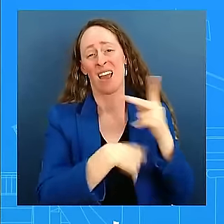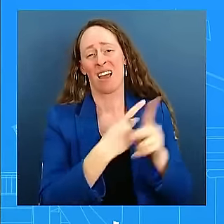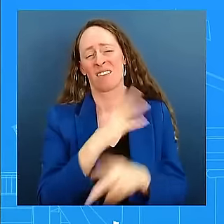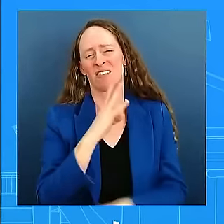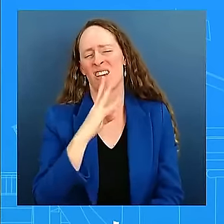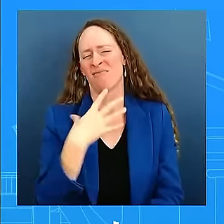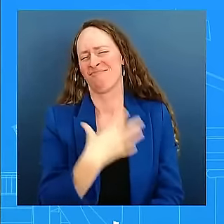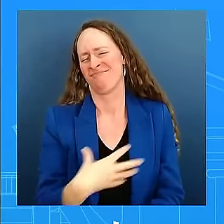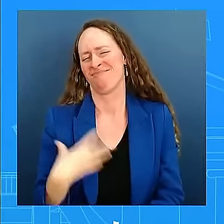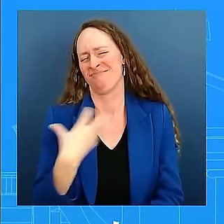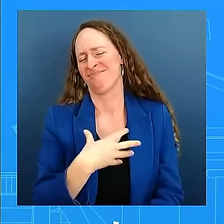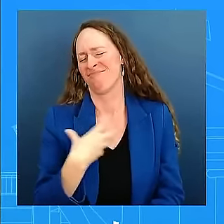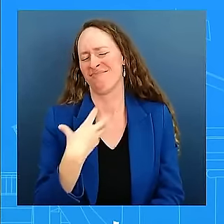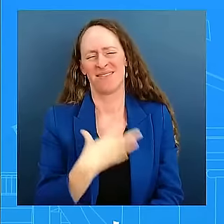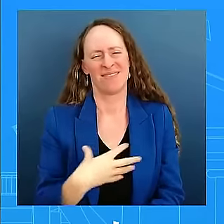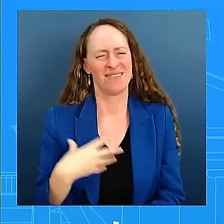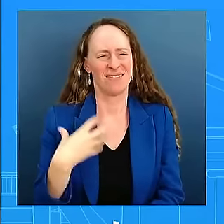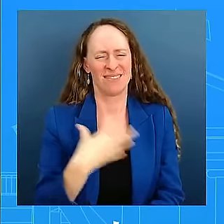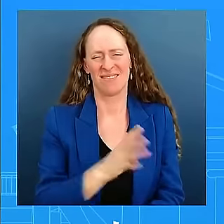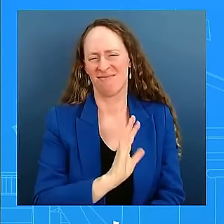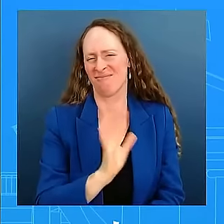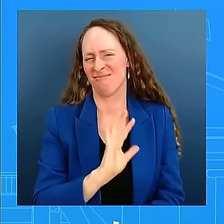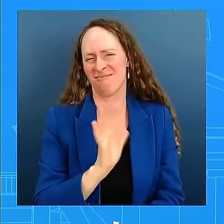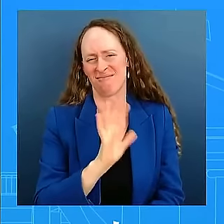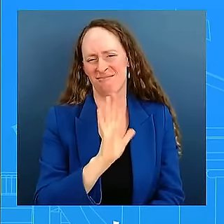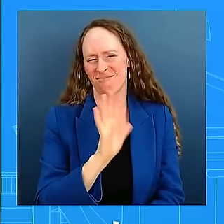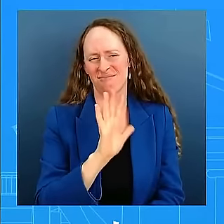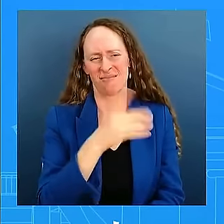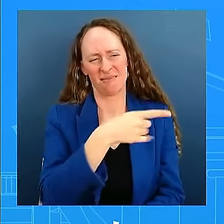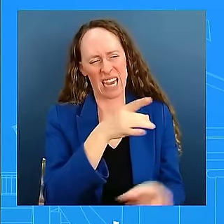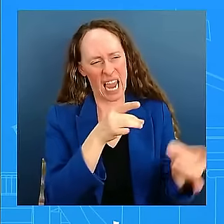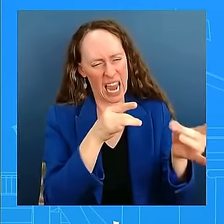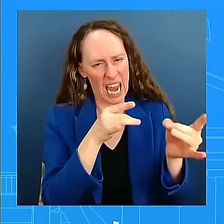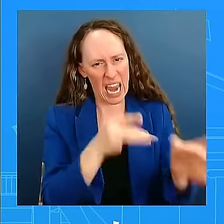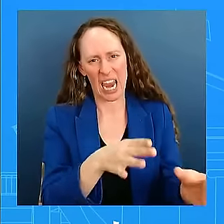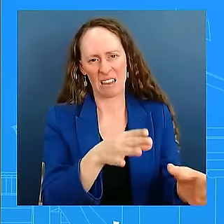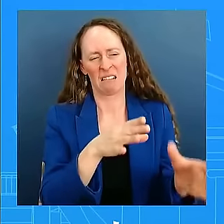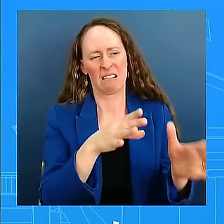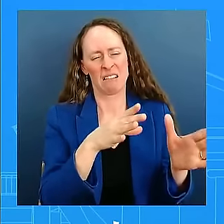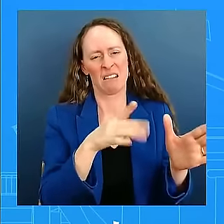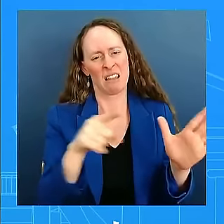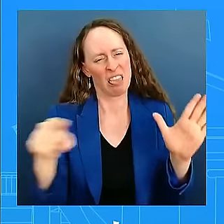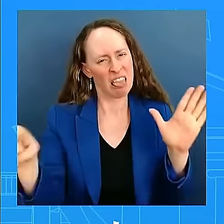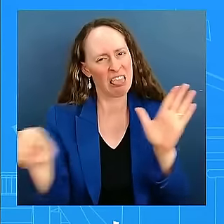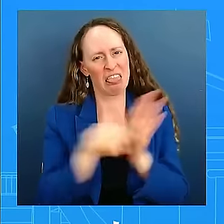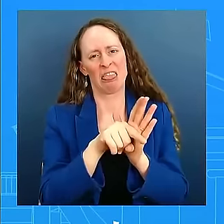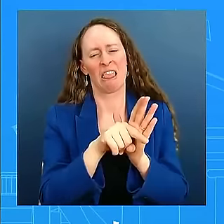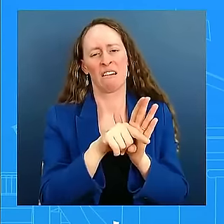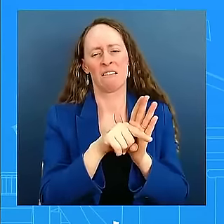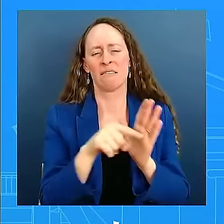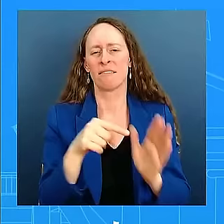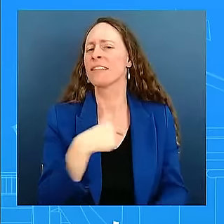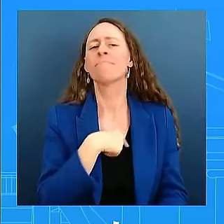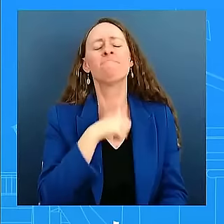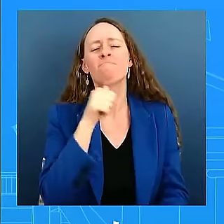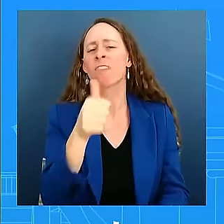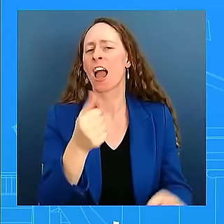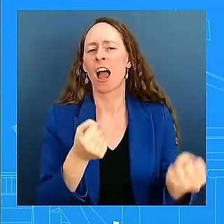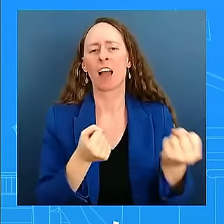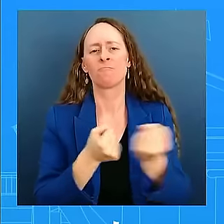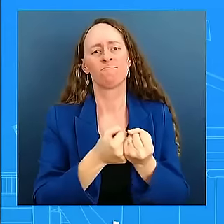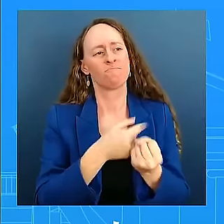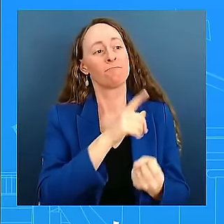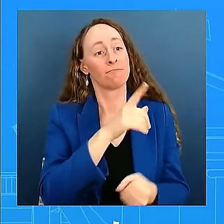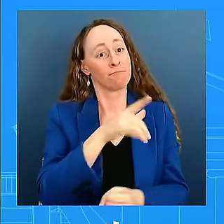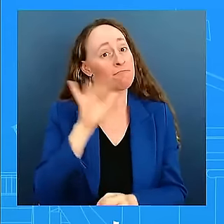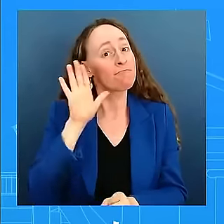hateful, hateful speech. It has no place, no place in this country. And we have to respect the rights of all.